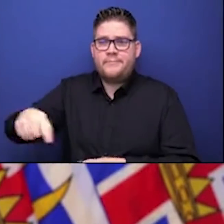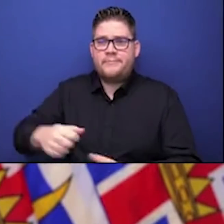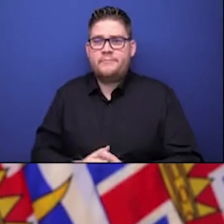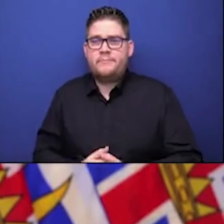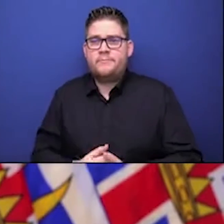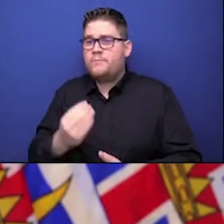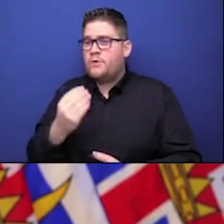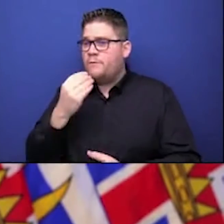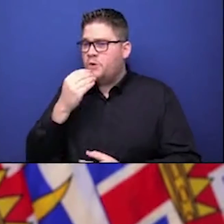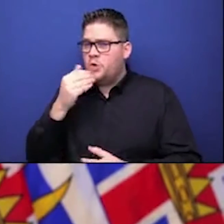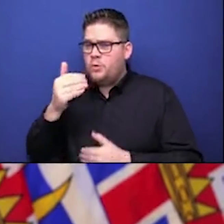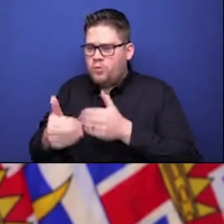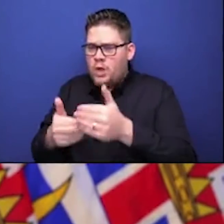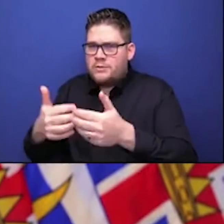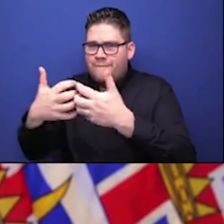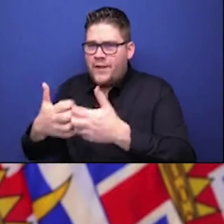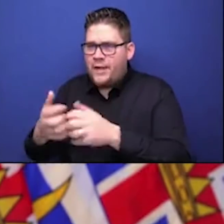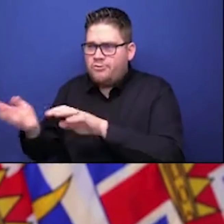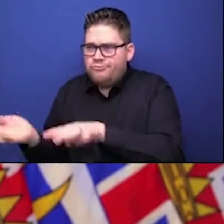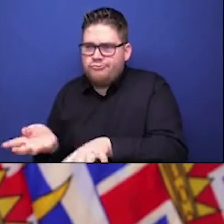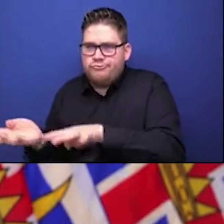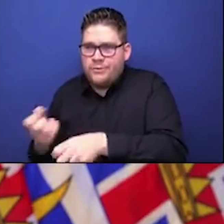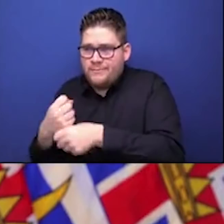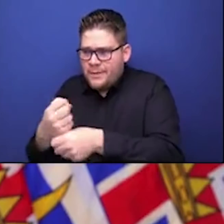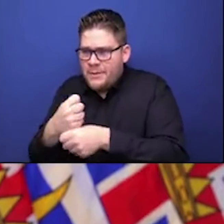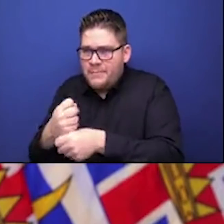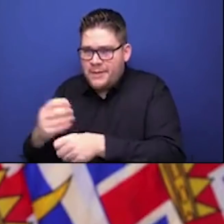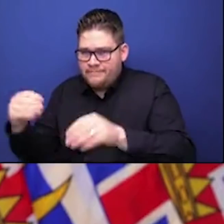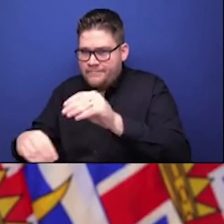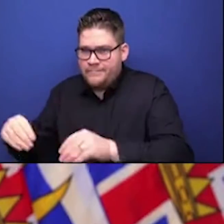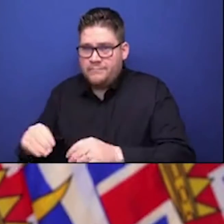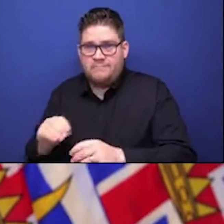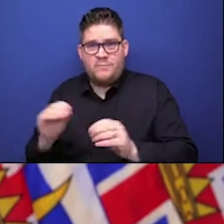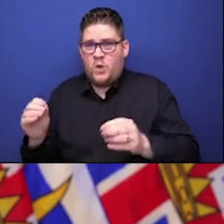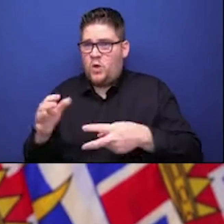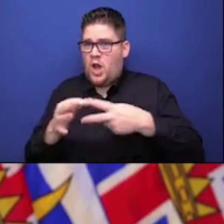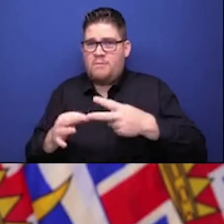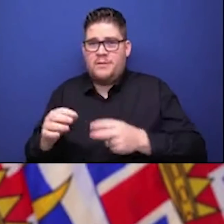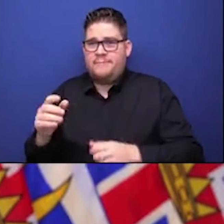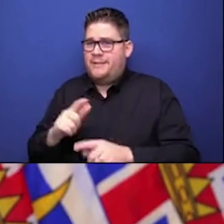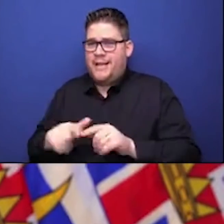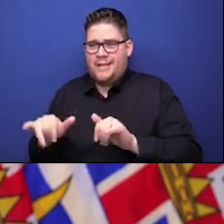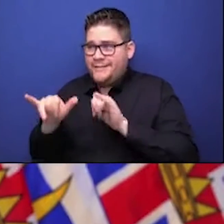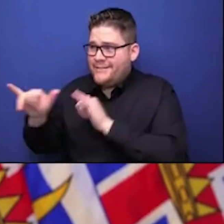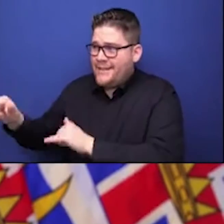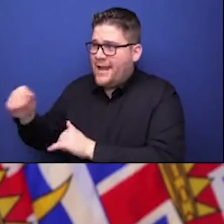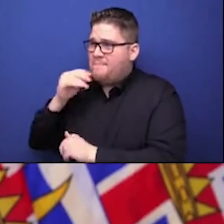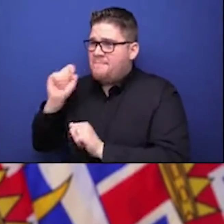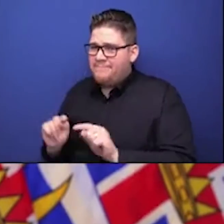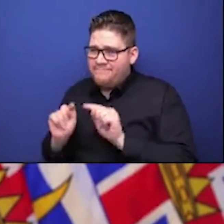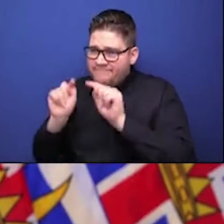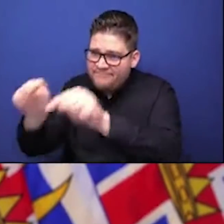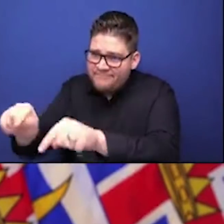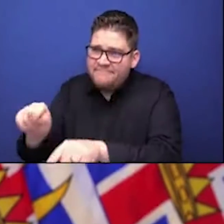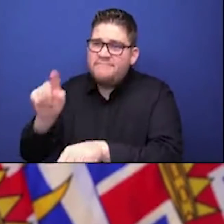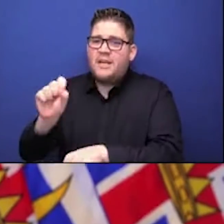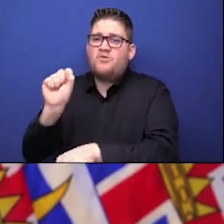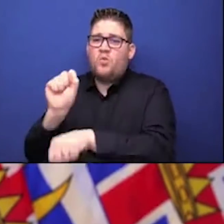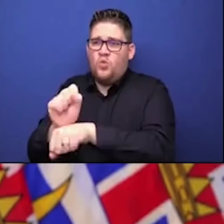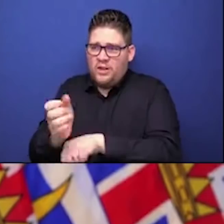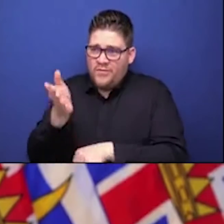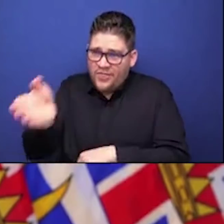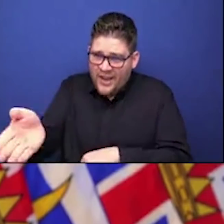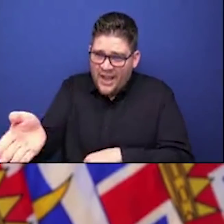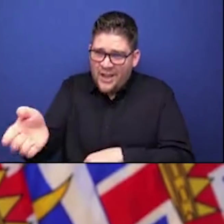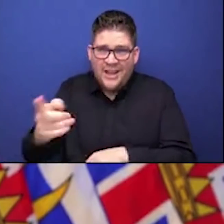So our BC immunization committee will be looking at how do we best use the doses that we have coming in. We expect that we'll